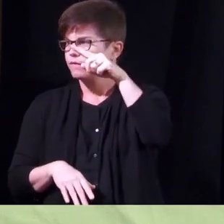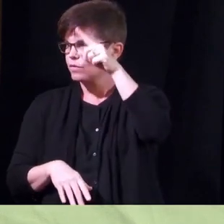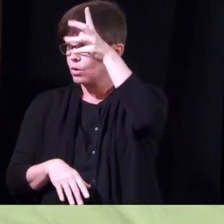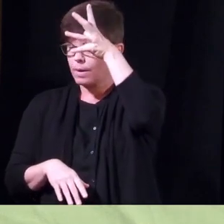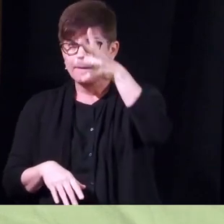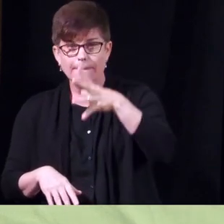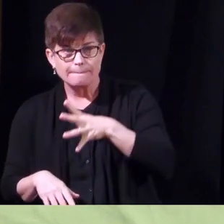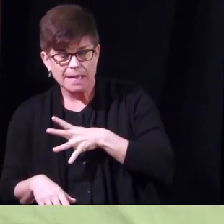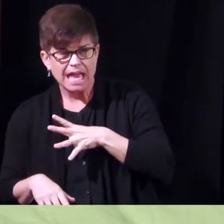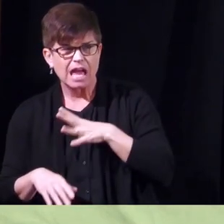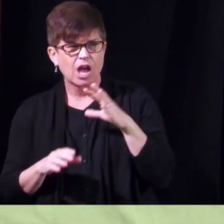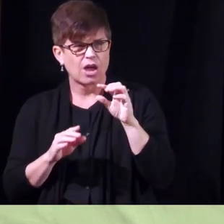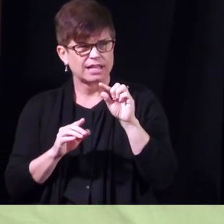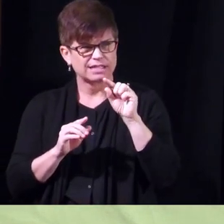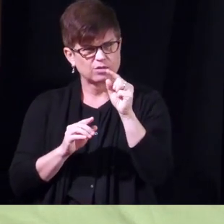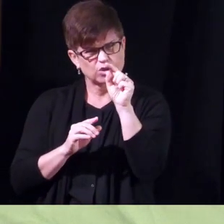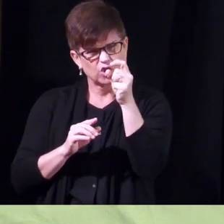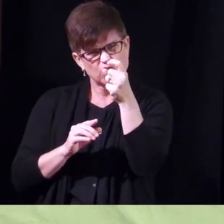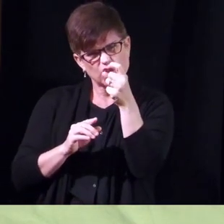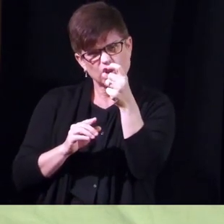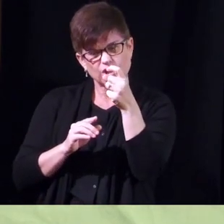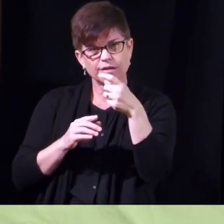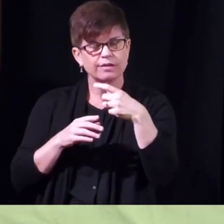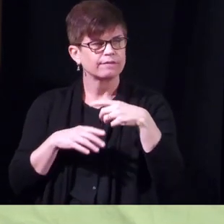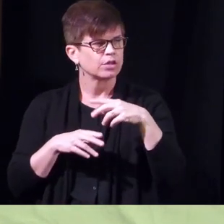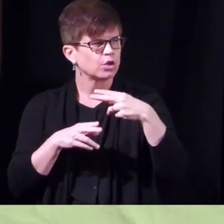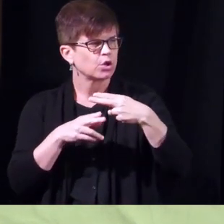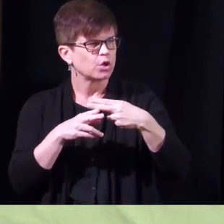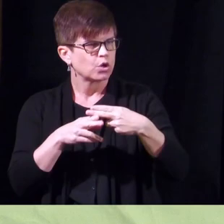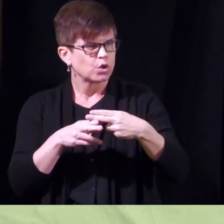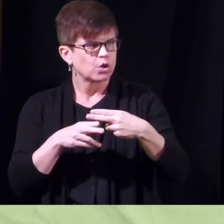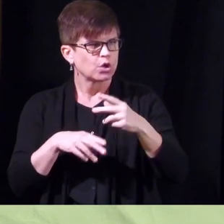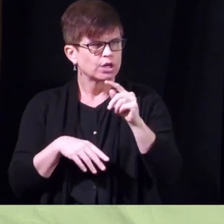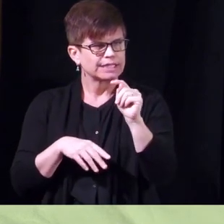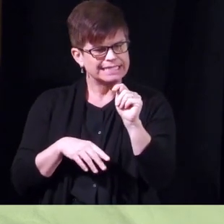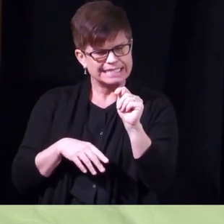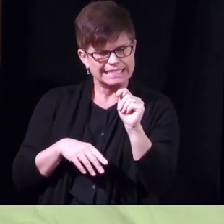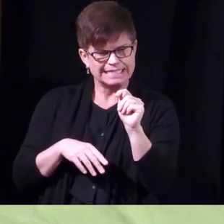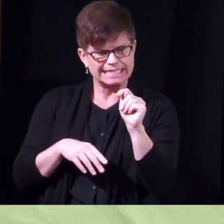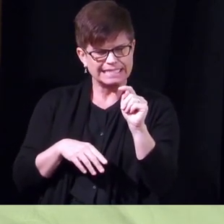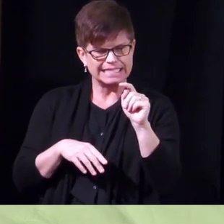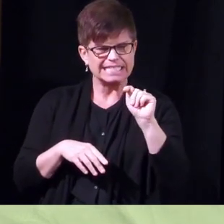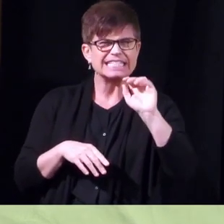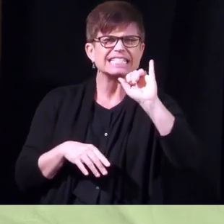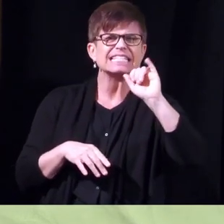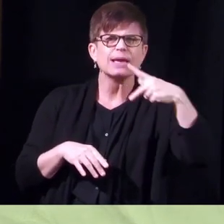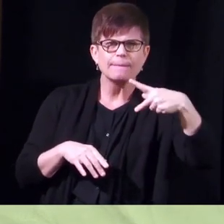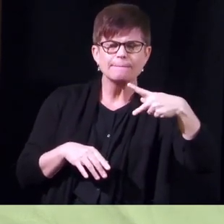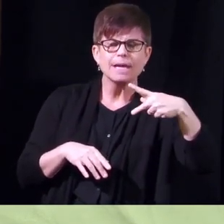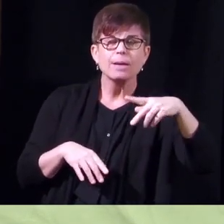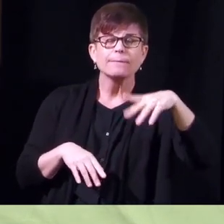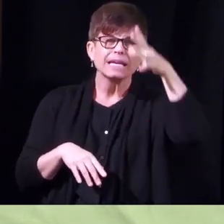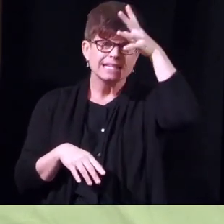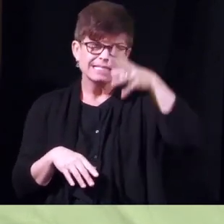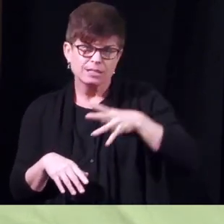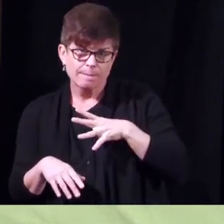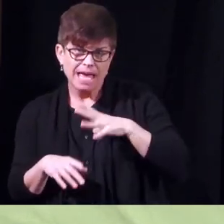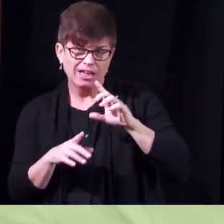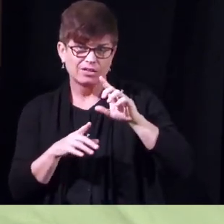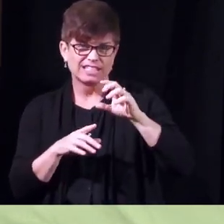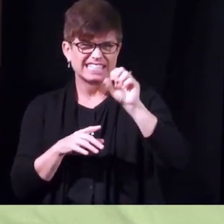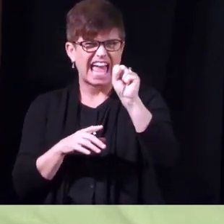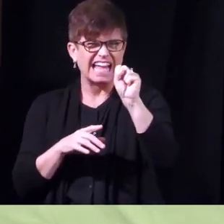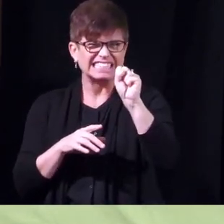slight curvature that that is called a coude catheter or team and tip because the male urethra is an s curve